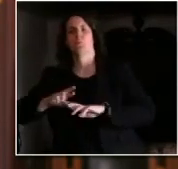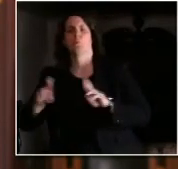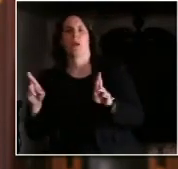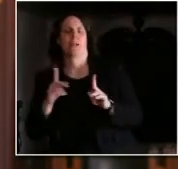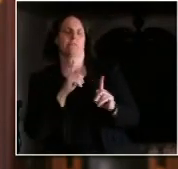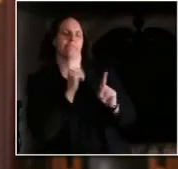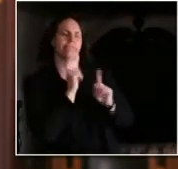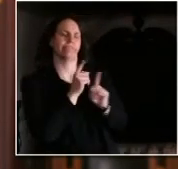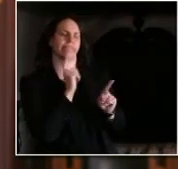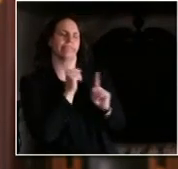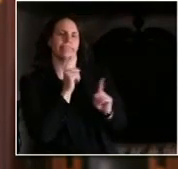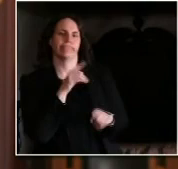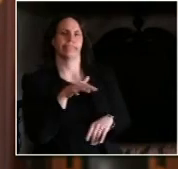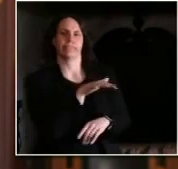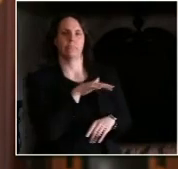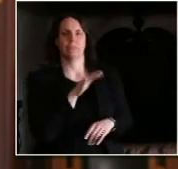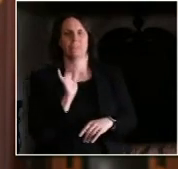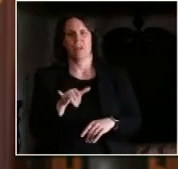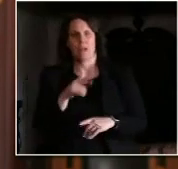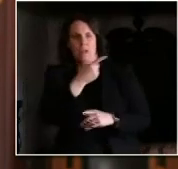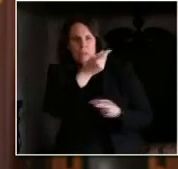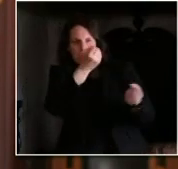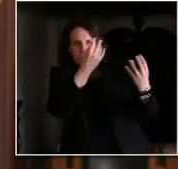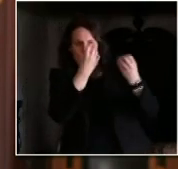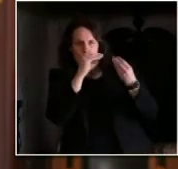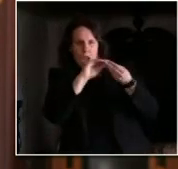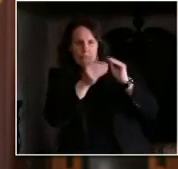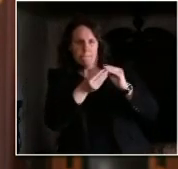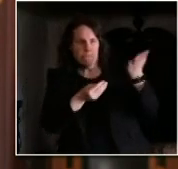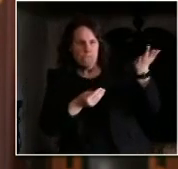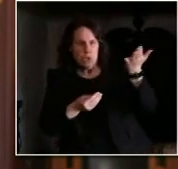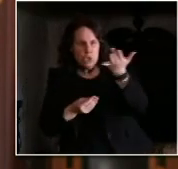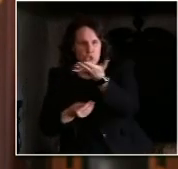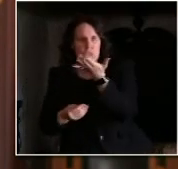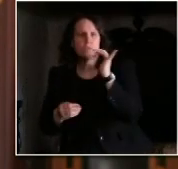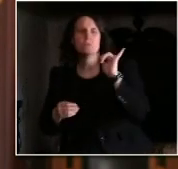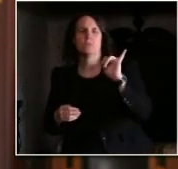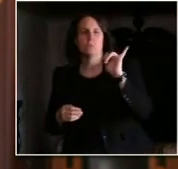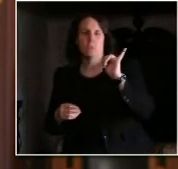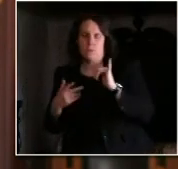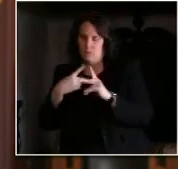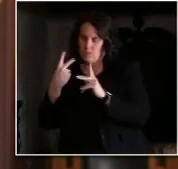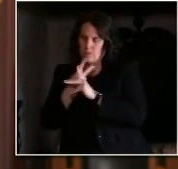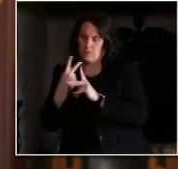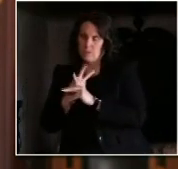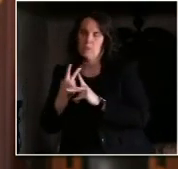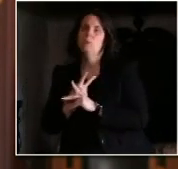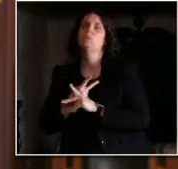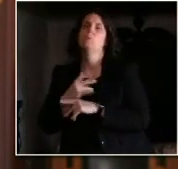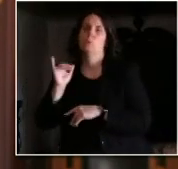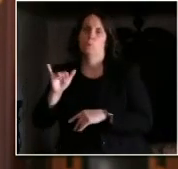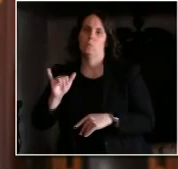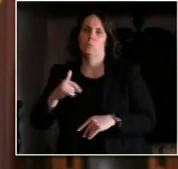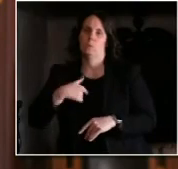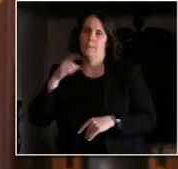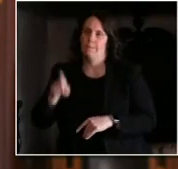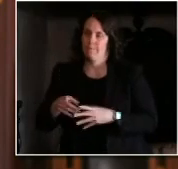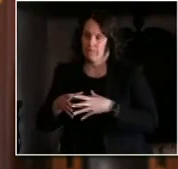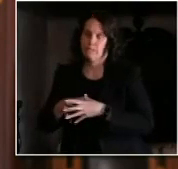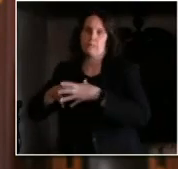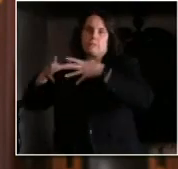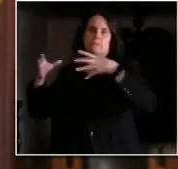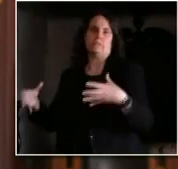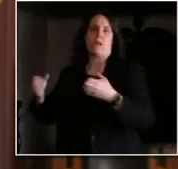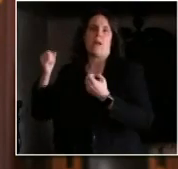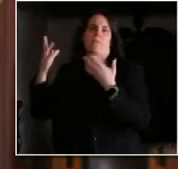we are looking at recommendations and thinking again about what it needs to look like in the state of Wisconsin so that we are doing it right and thoughtfully